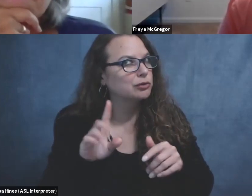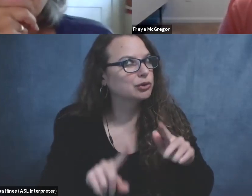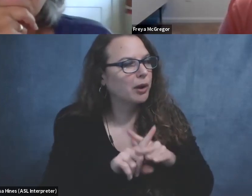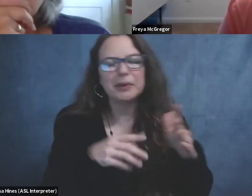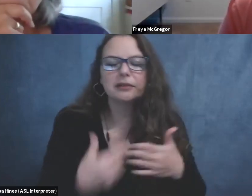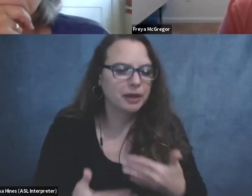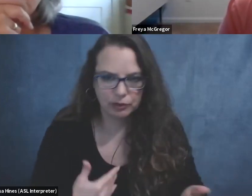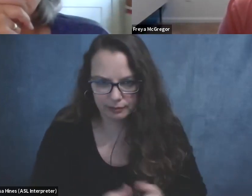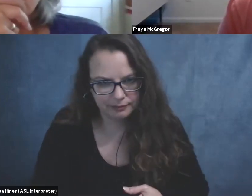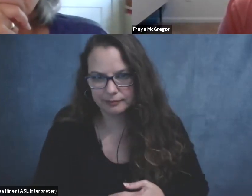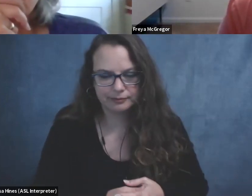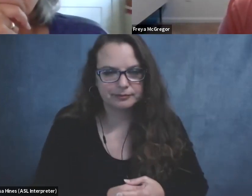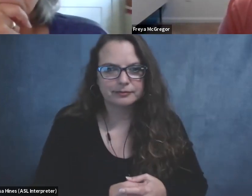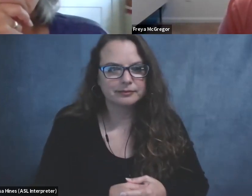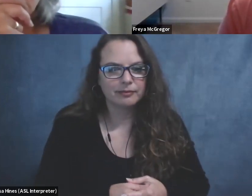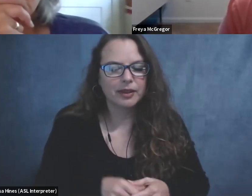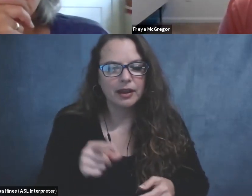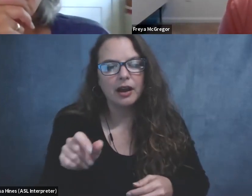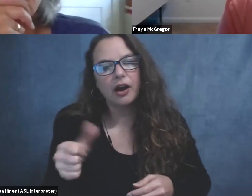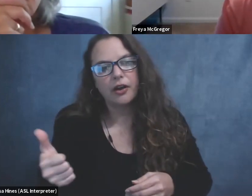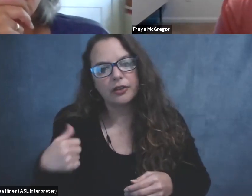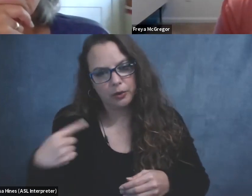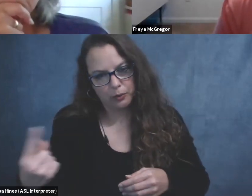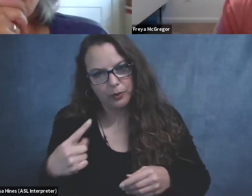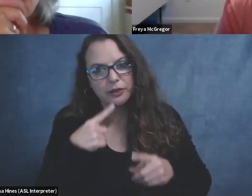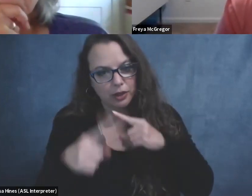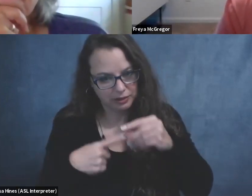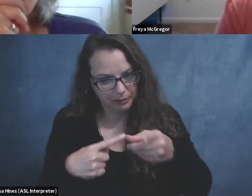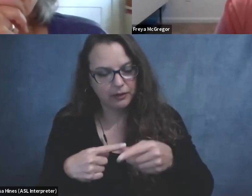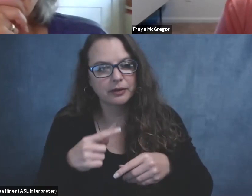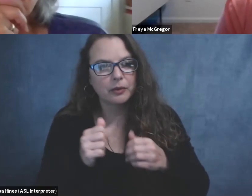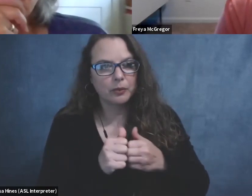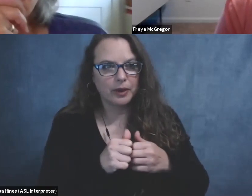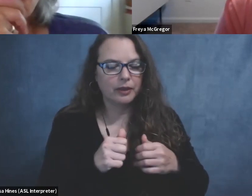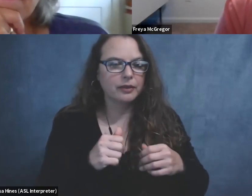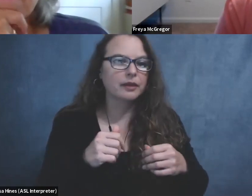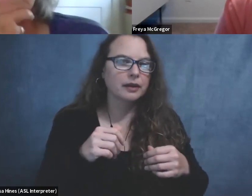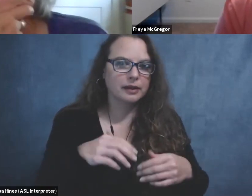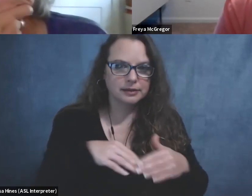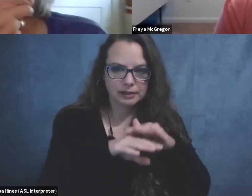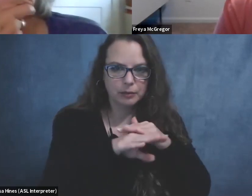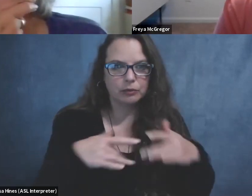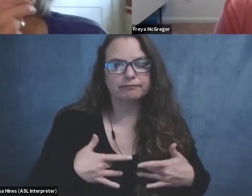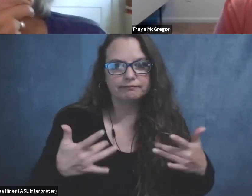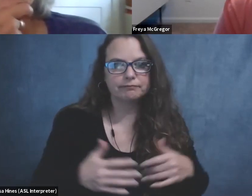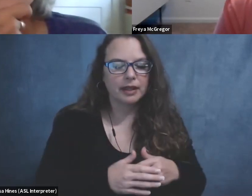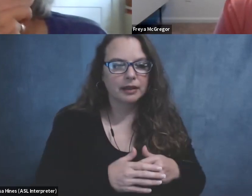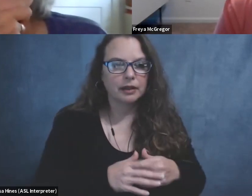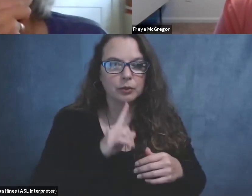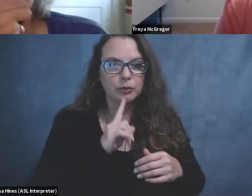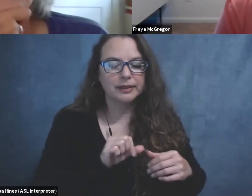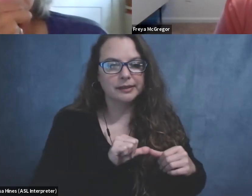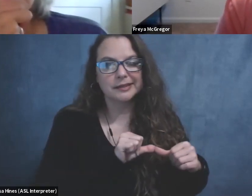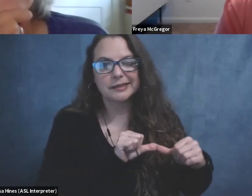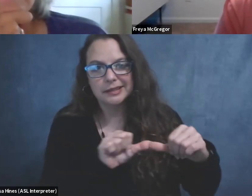thing, Virginia, I know you and I have talked about before with withholding accessible outings is that, um, consistency can be really important,